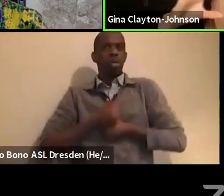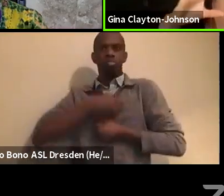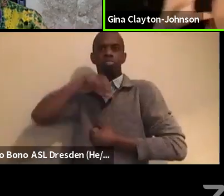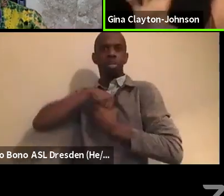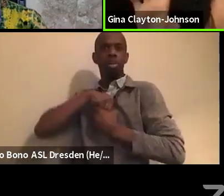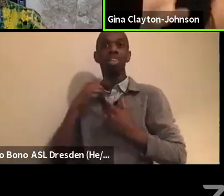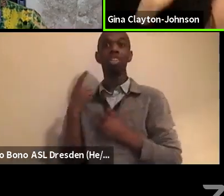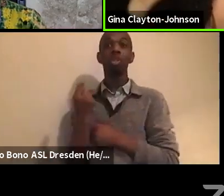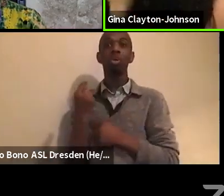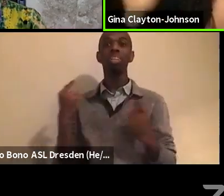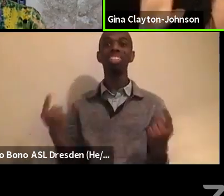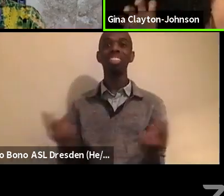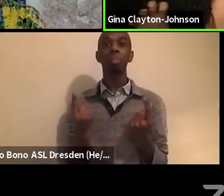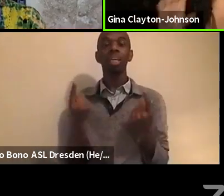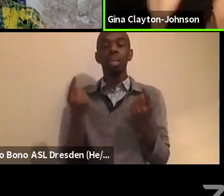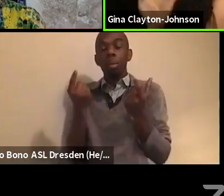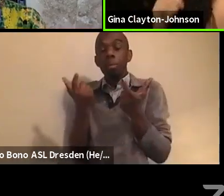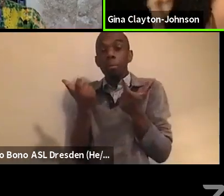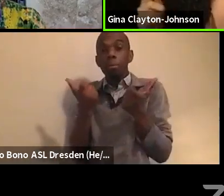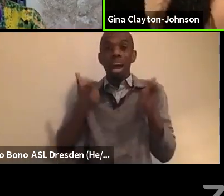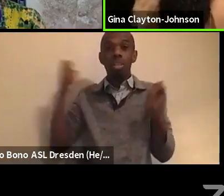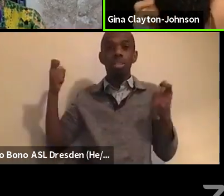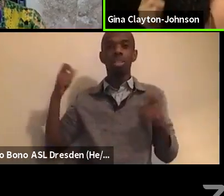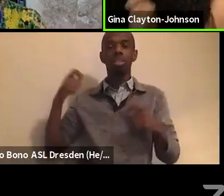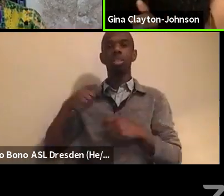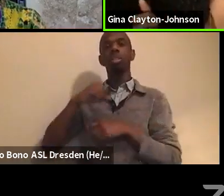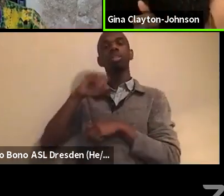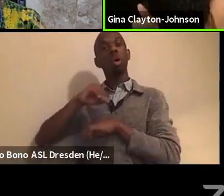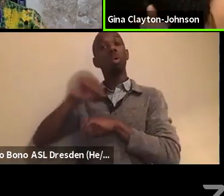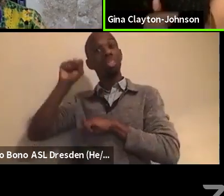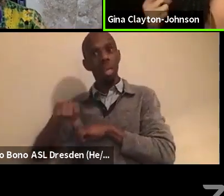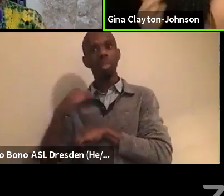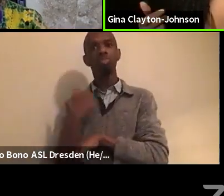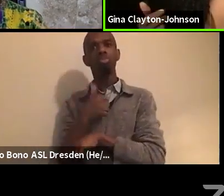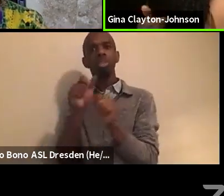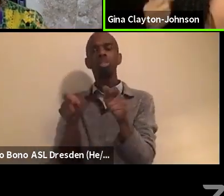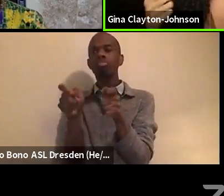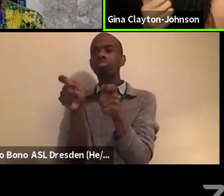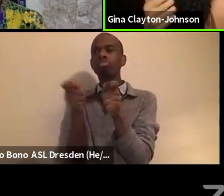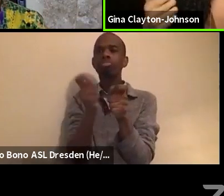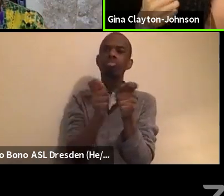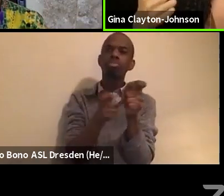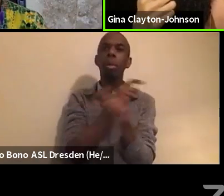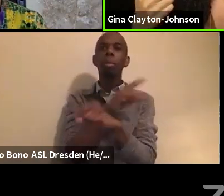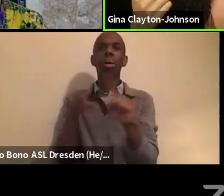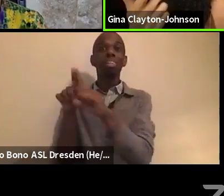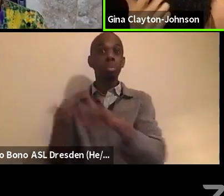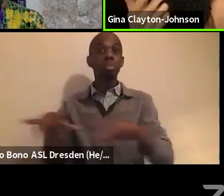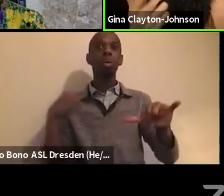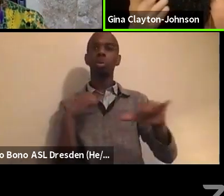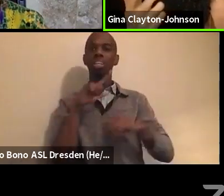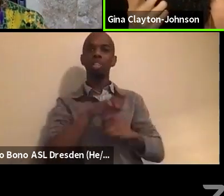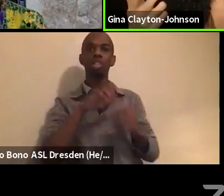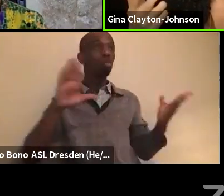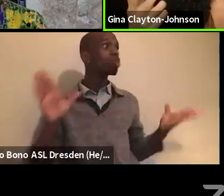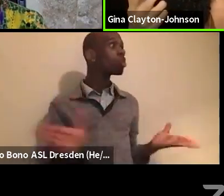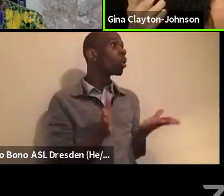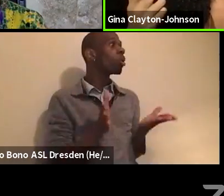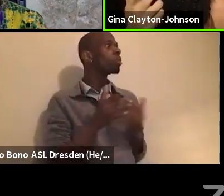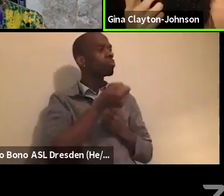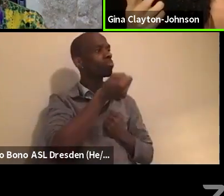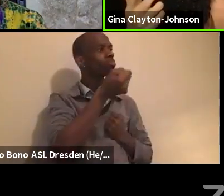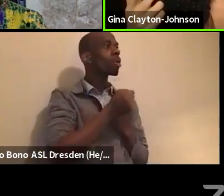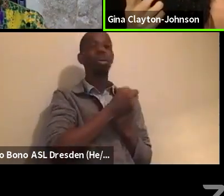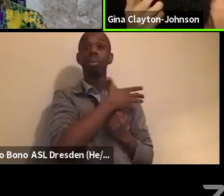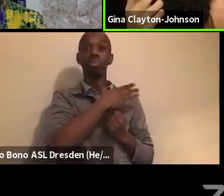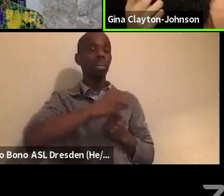while we can move pieces of this, we also need to be encouraging support, championing, and co-sponsoring